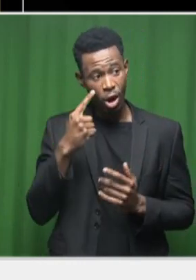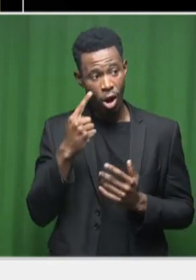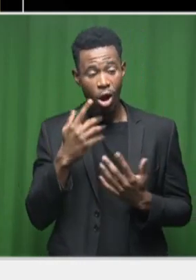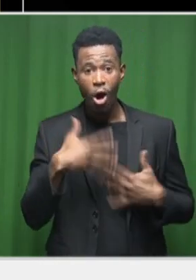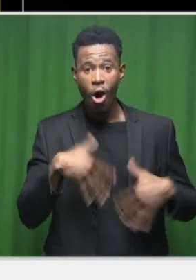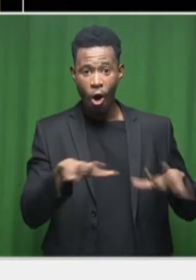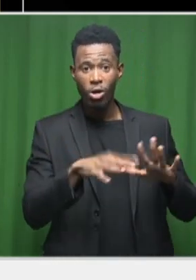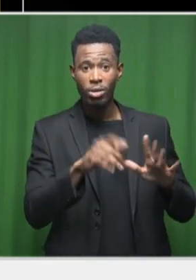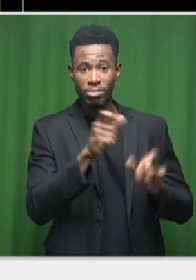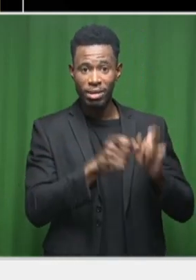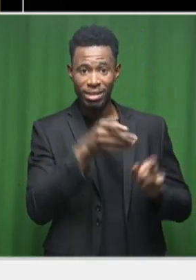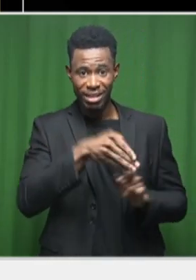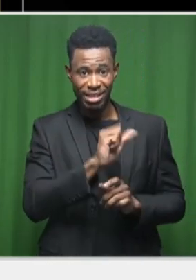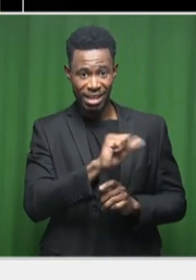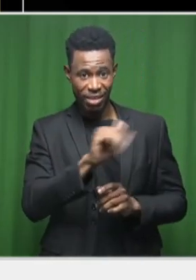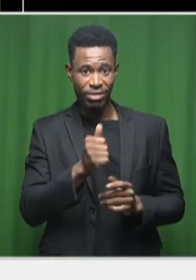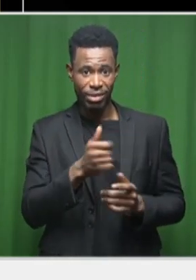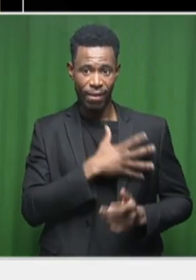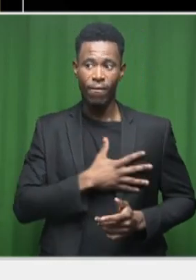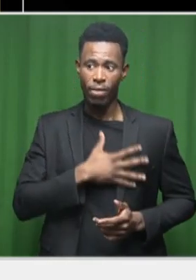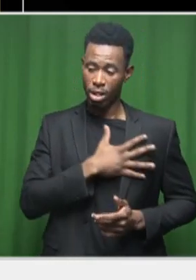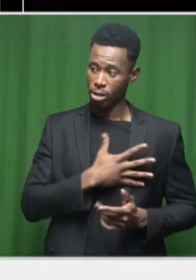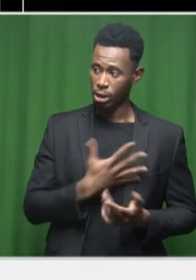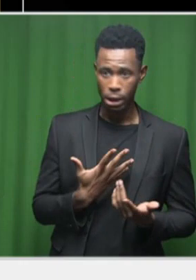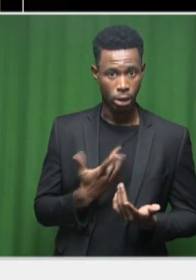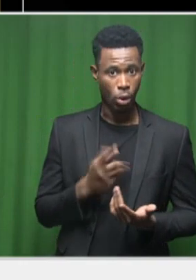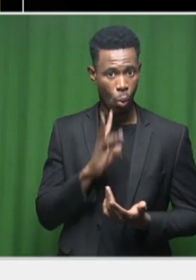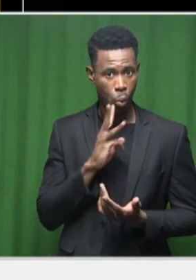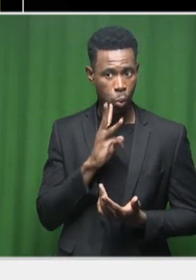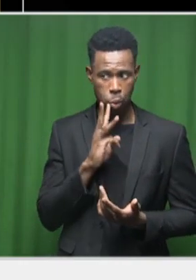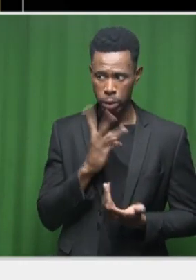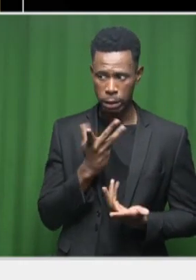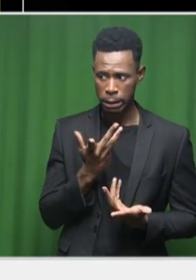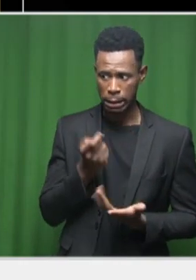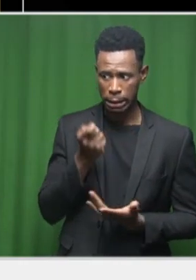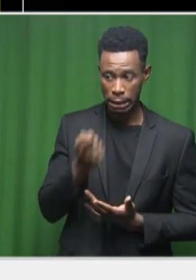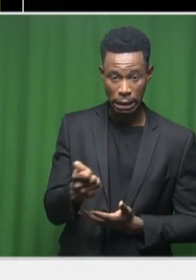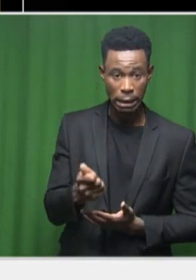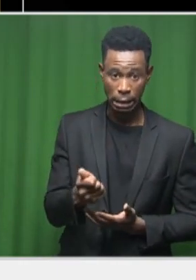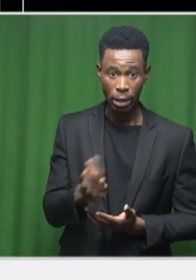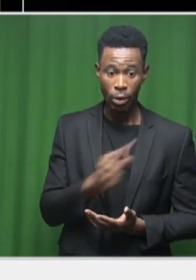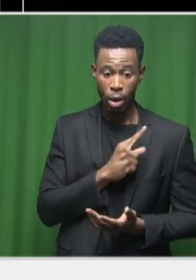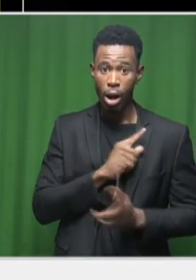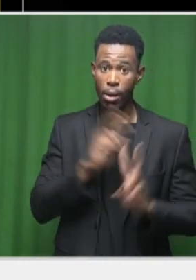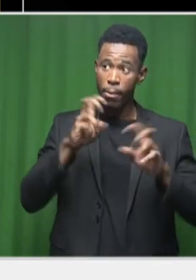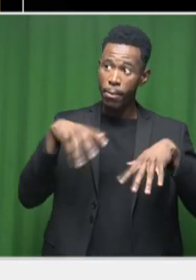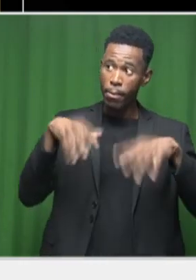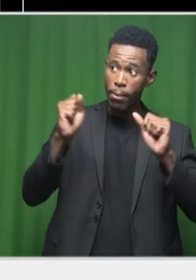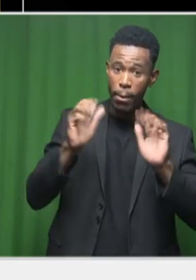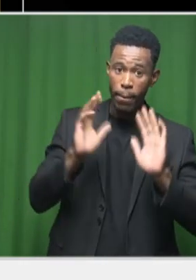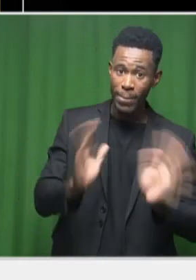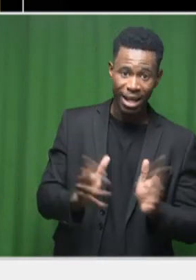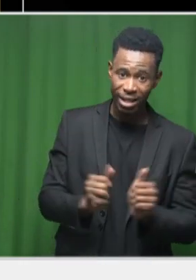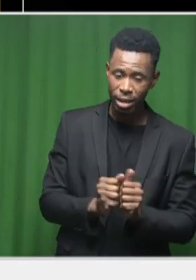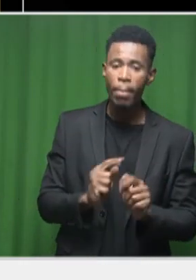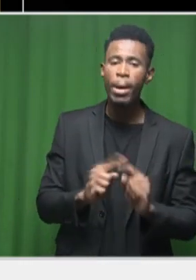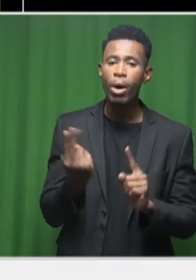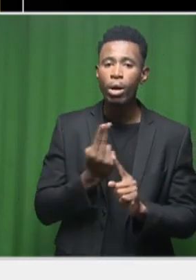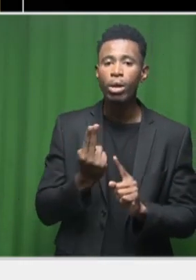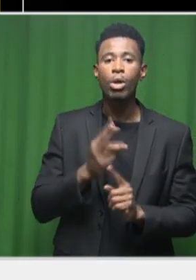feel this, because suddenly we have not only a low-chain, but water disruptions ever so often as well.